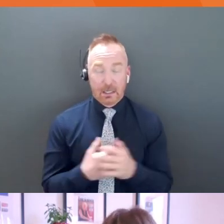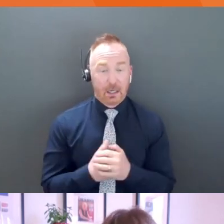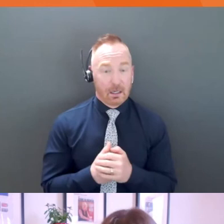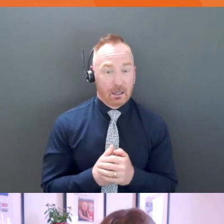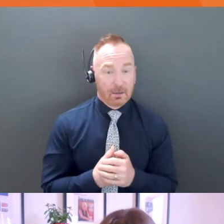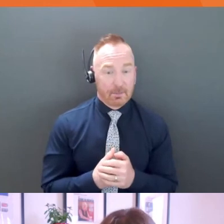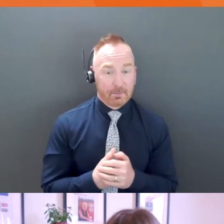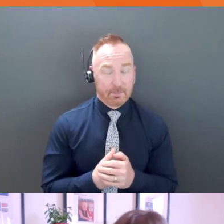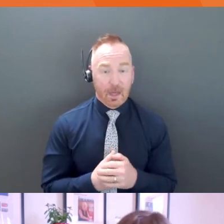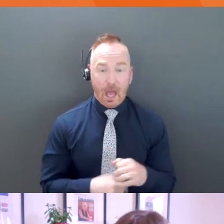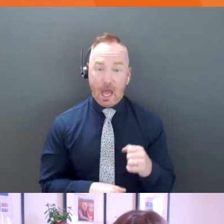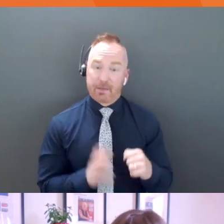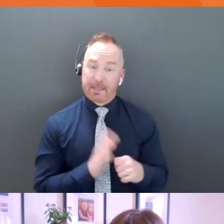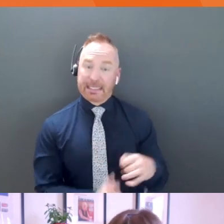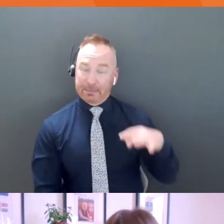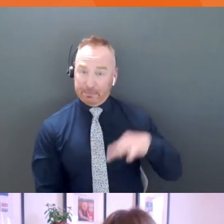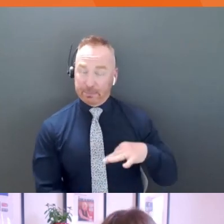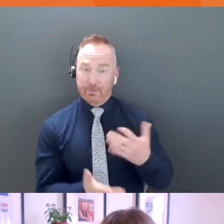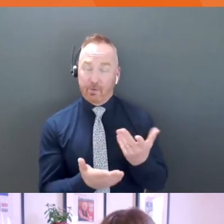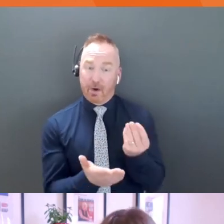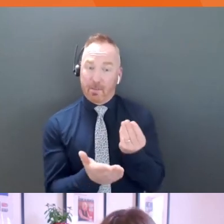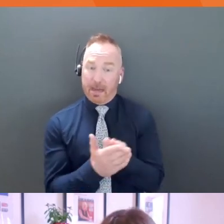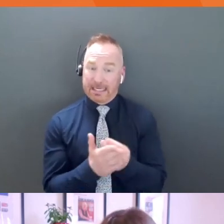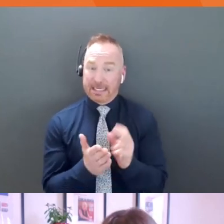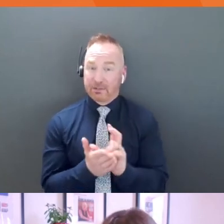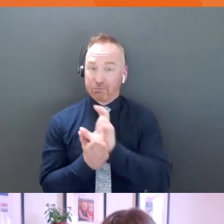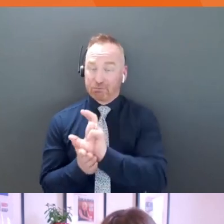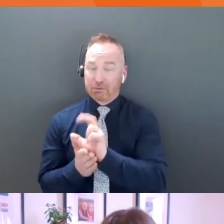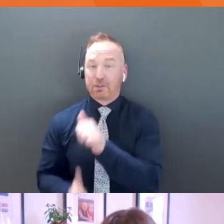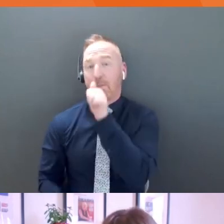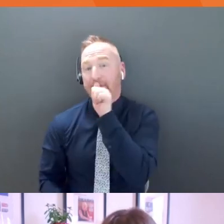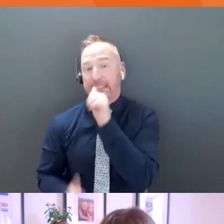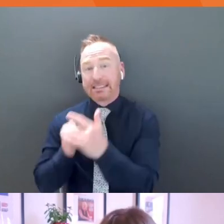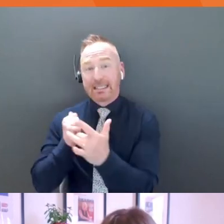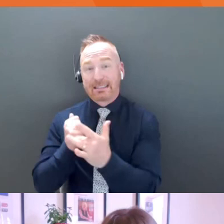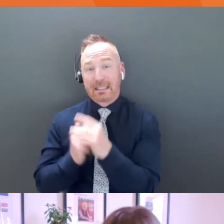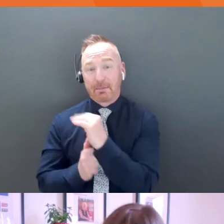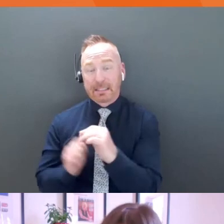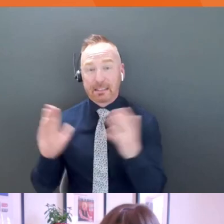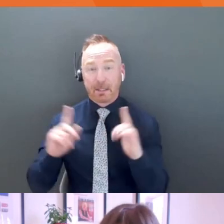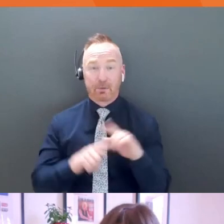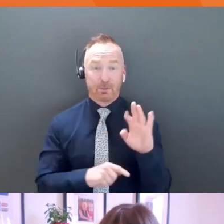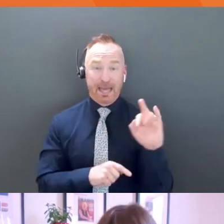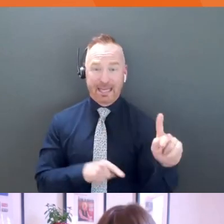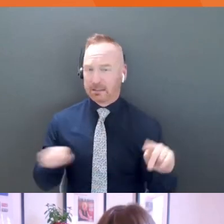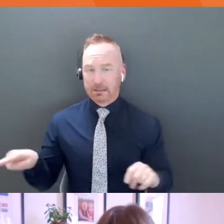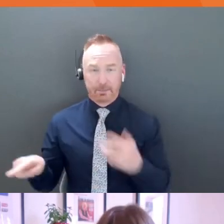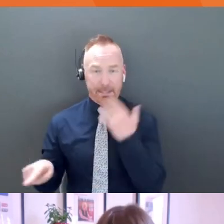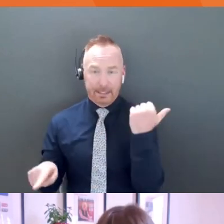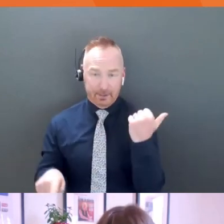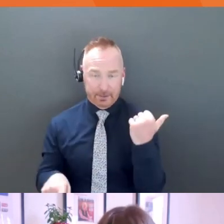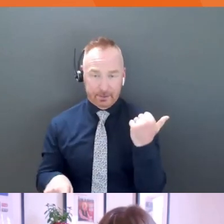it's more lucrative for me to be putting money into private tech companies and it isn't to the bank right now. So that's what I'm doing.